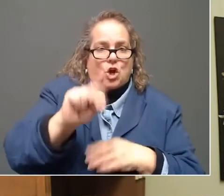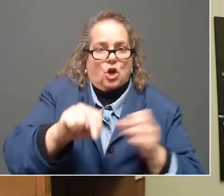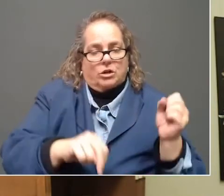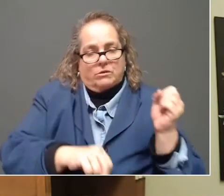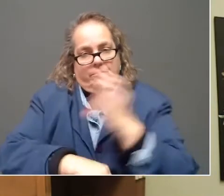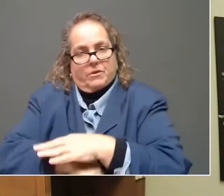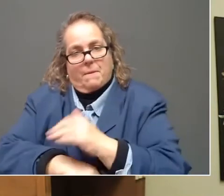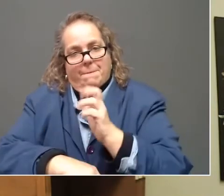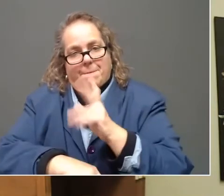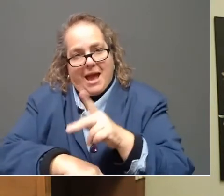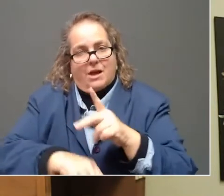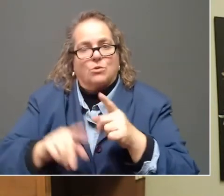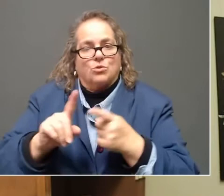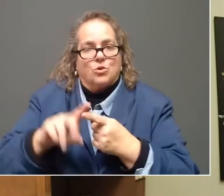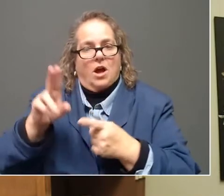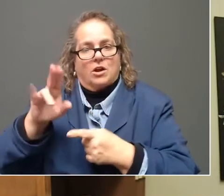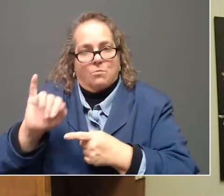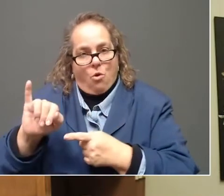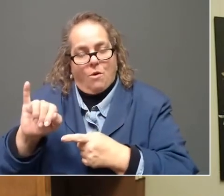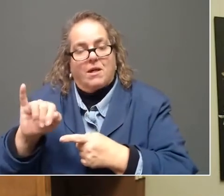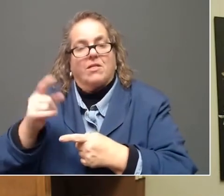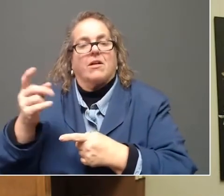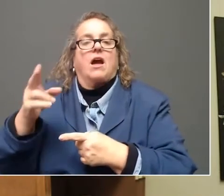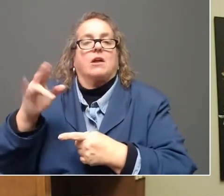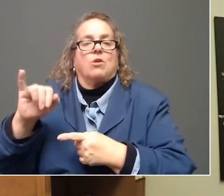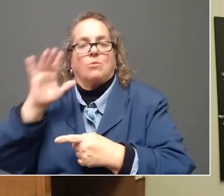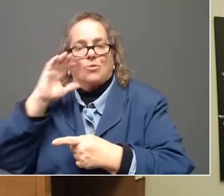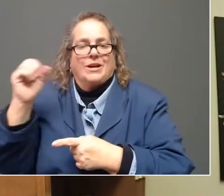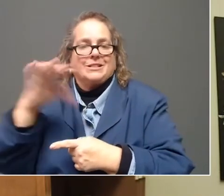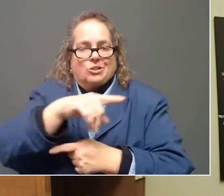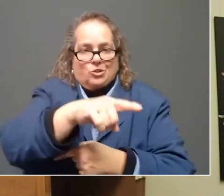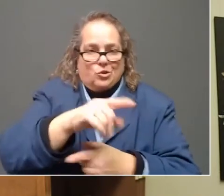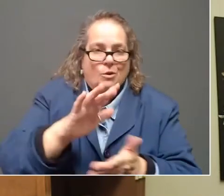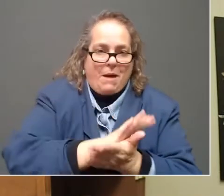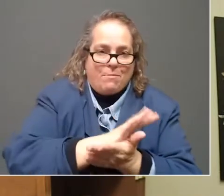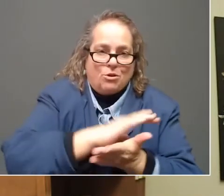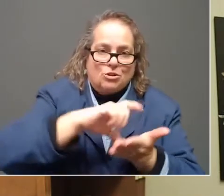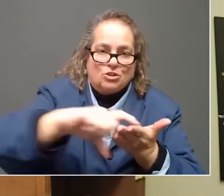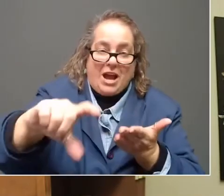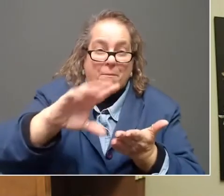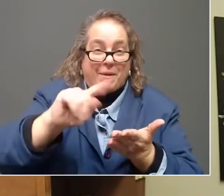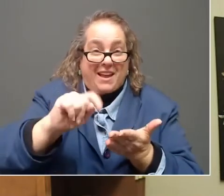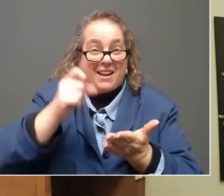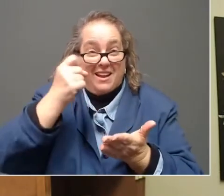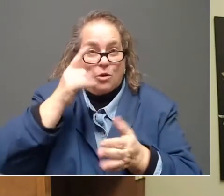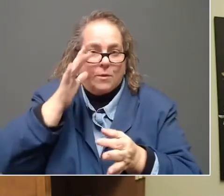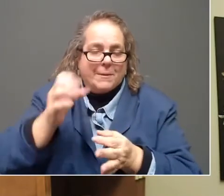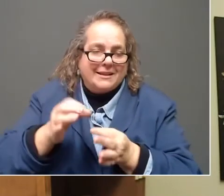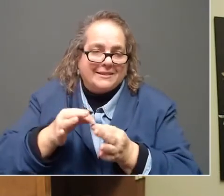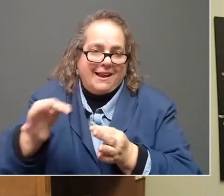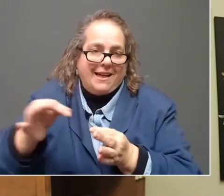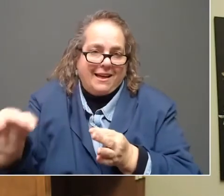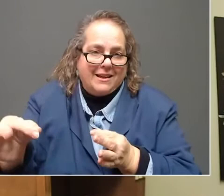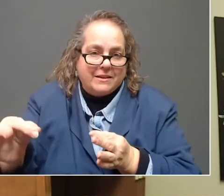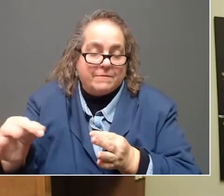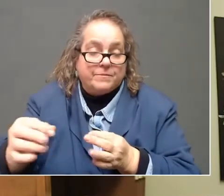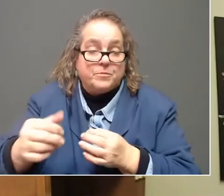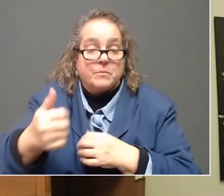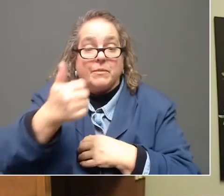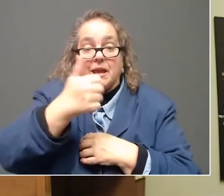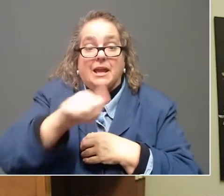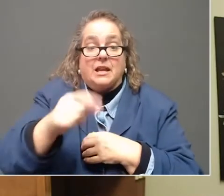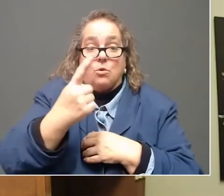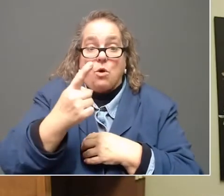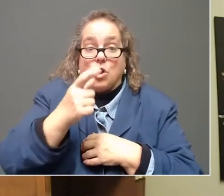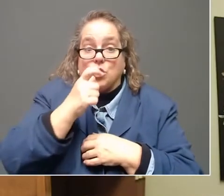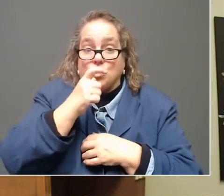will obviously then mean a delay in your ability to use that money. Anybody who was moved over from the Bank of